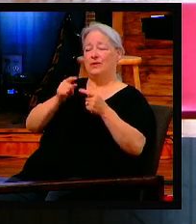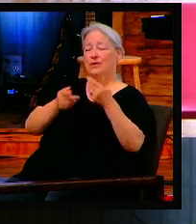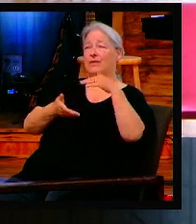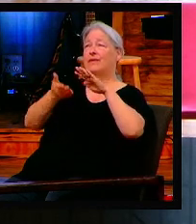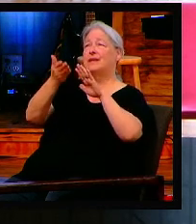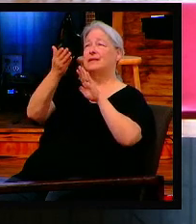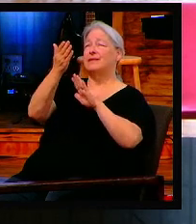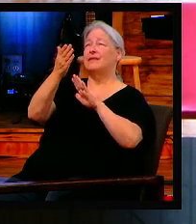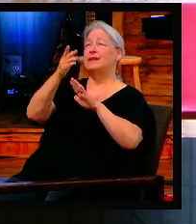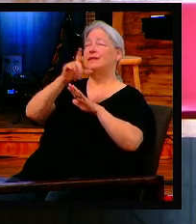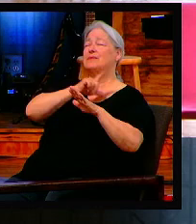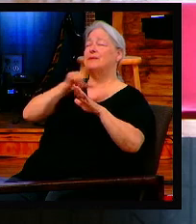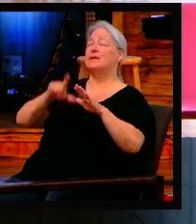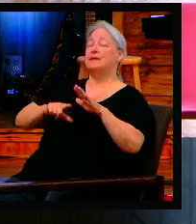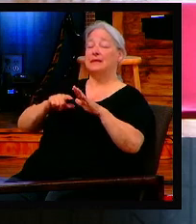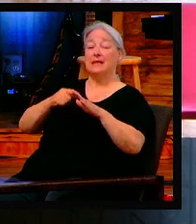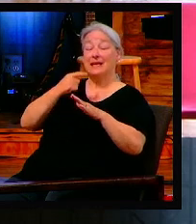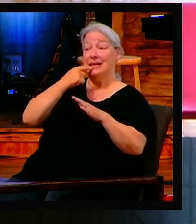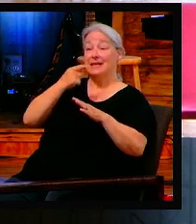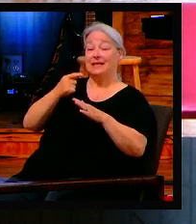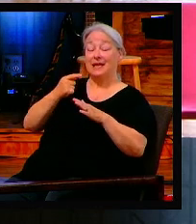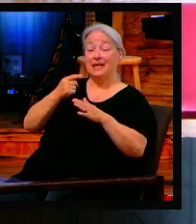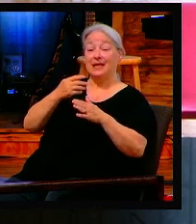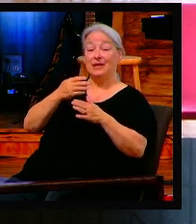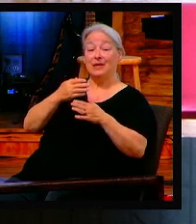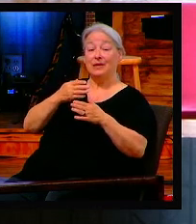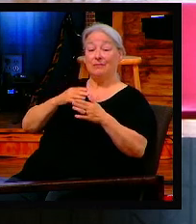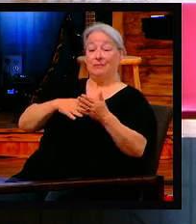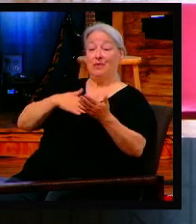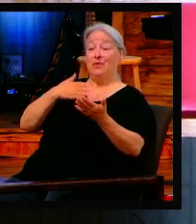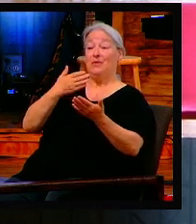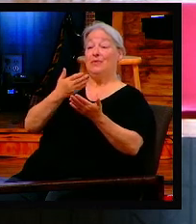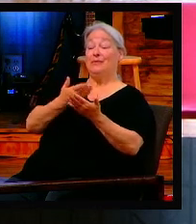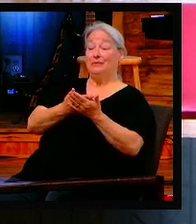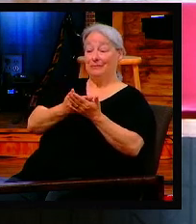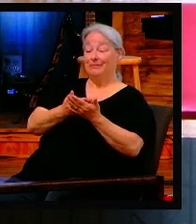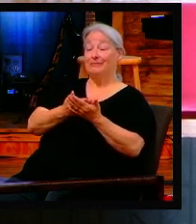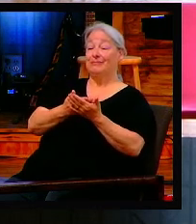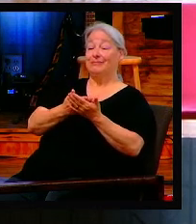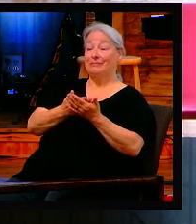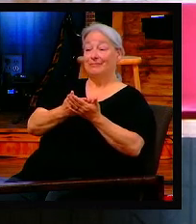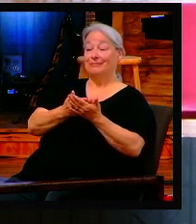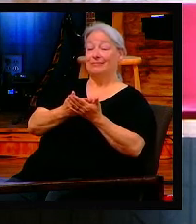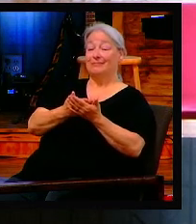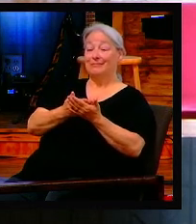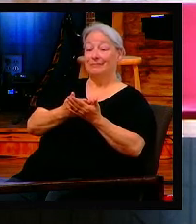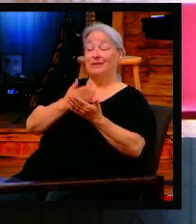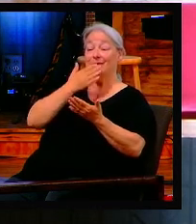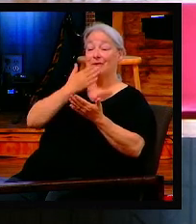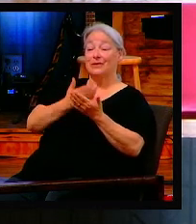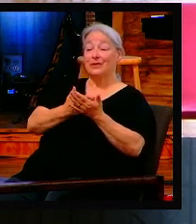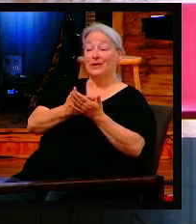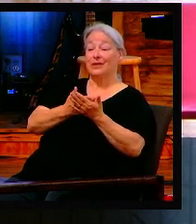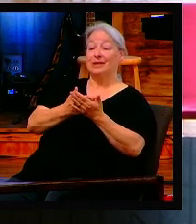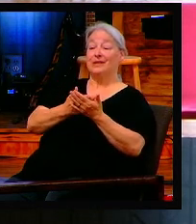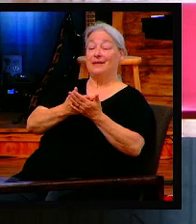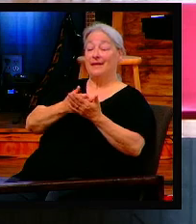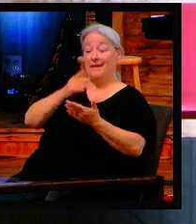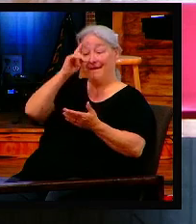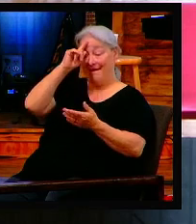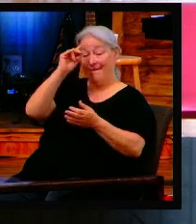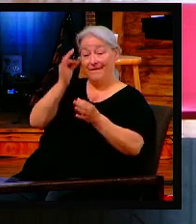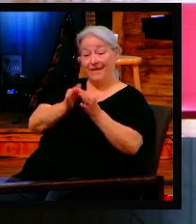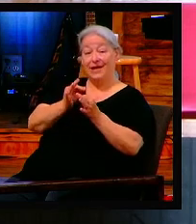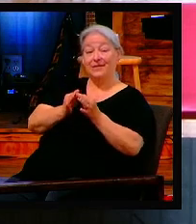Will you say, well done, not good and faithful servant? I'm not trying to guilt nobody into service. This is a scriptural, spiritual reality that we must all face.